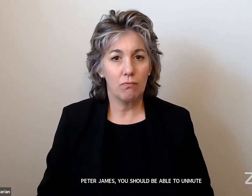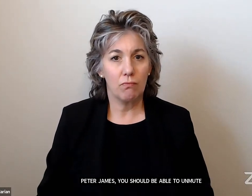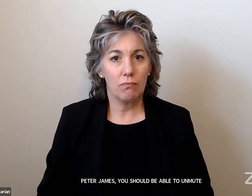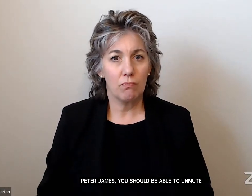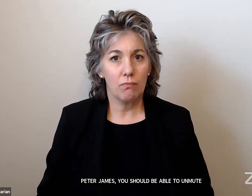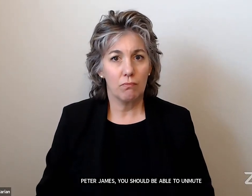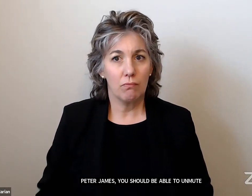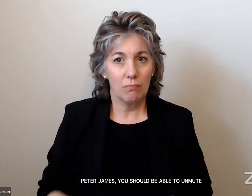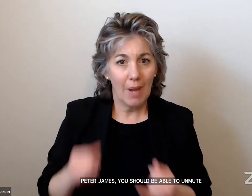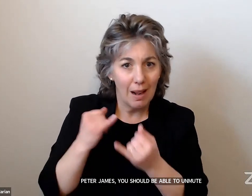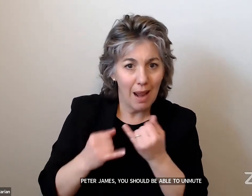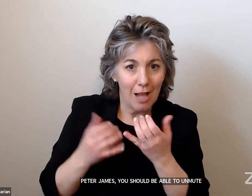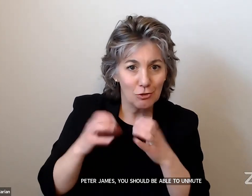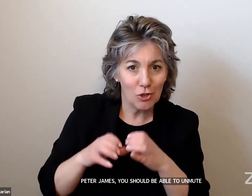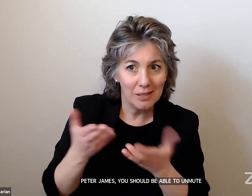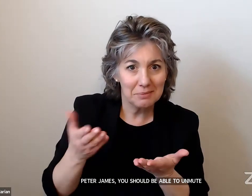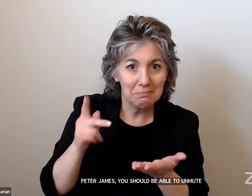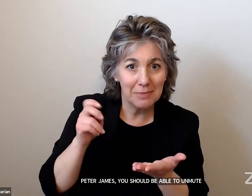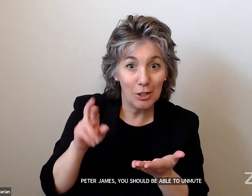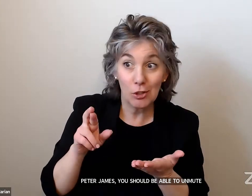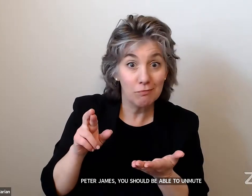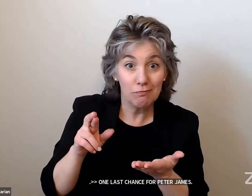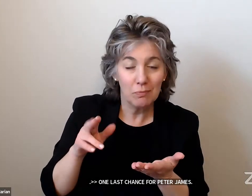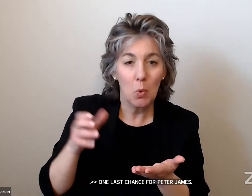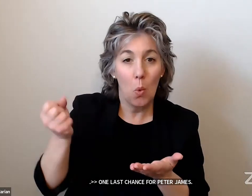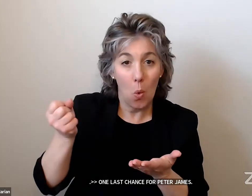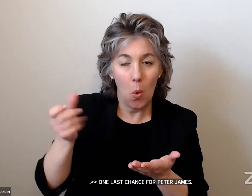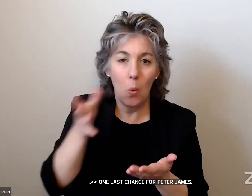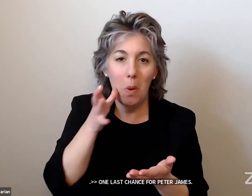One last chance for Peter James, otherwise we'll try to come back to you.